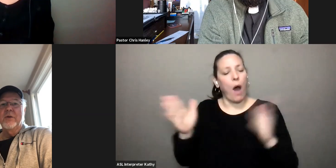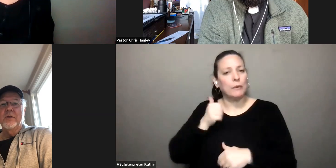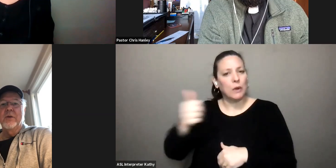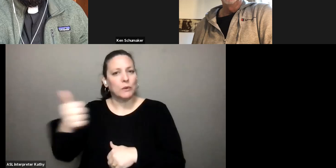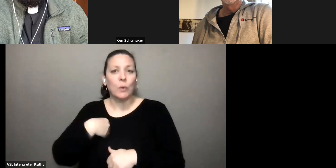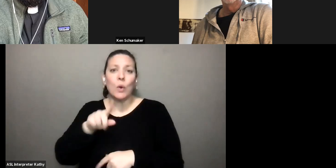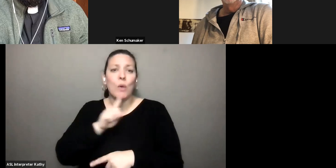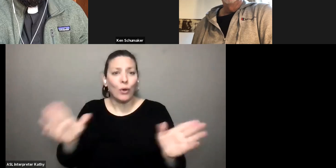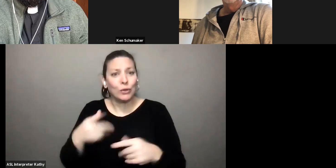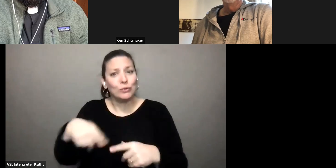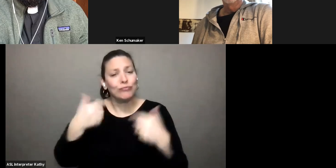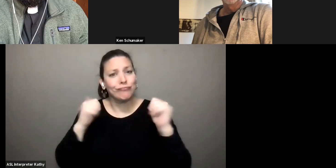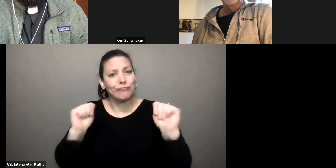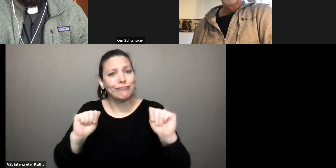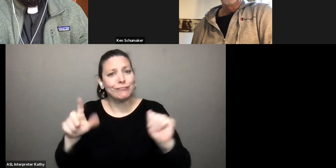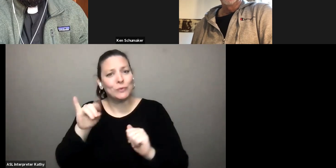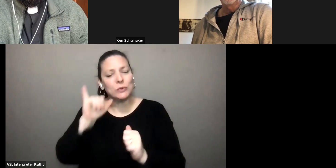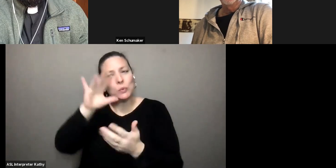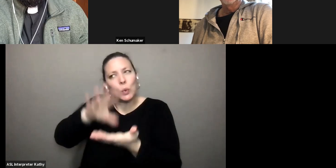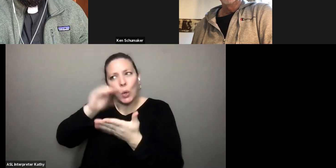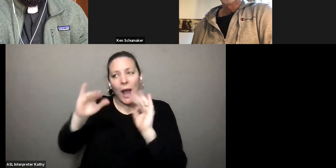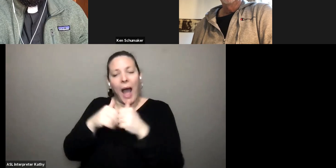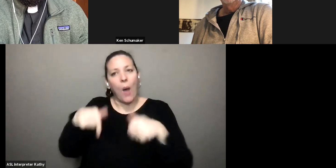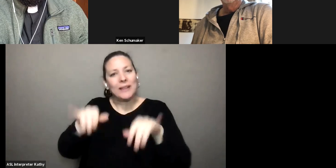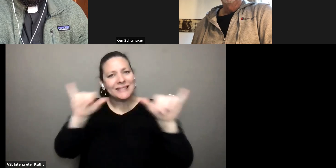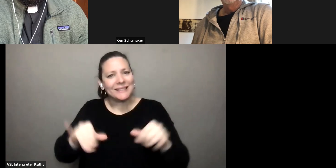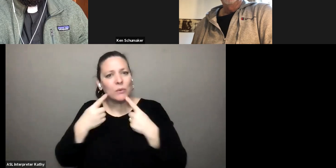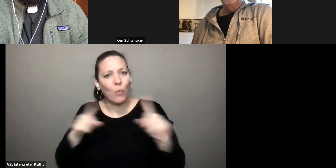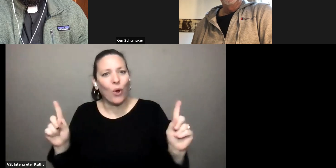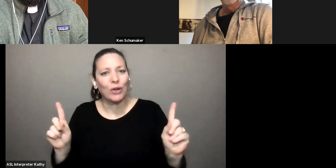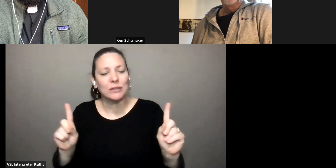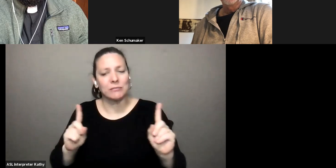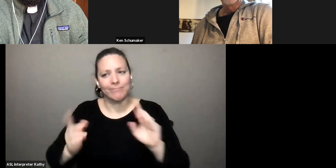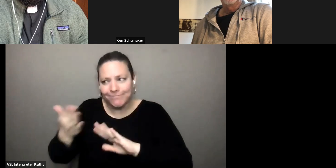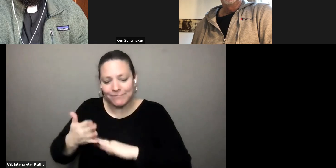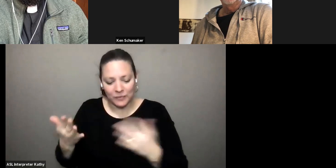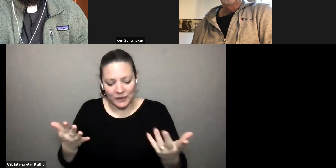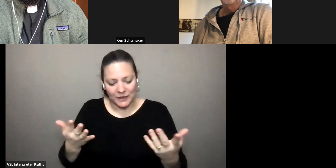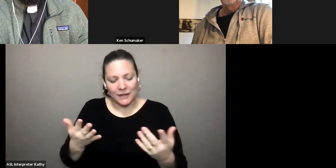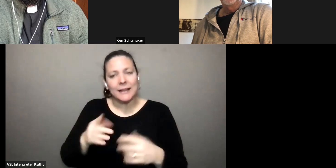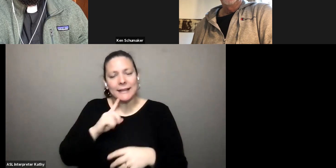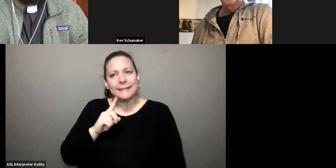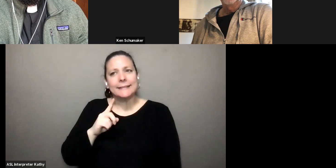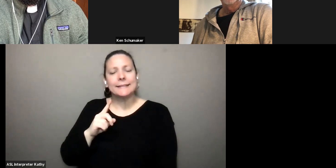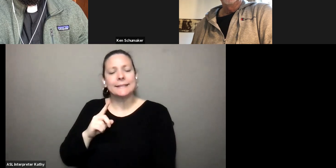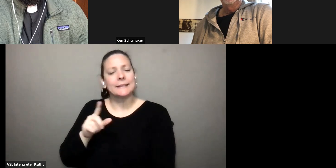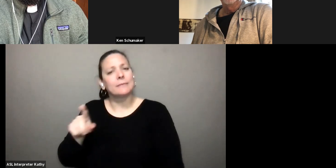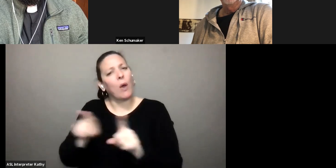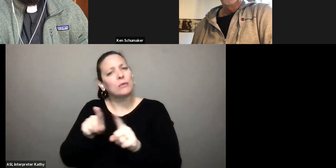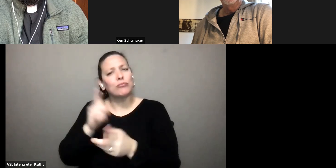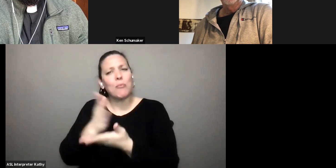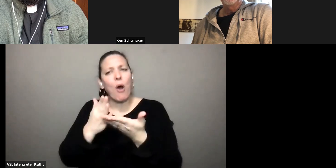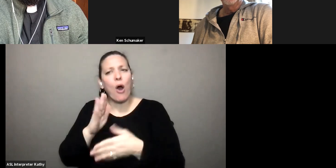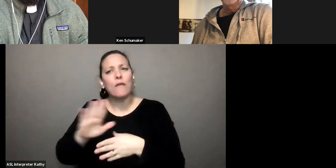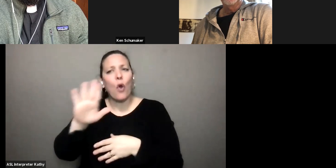encourage you to do it and and learn how the system works because it it's also a part of your your